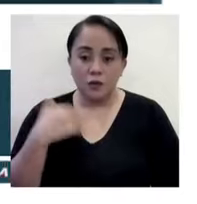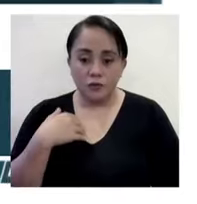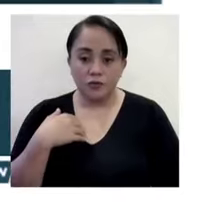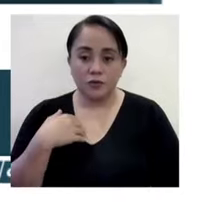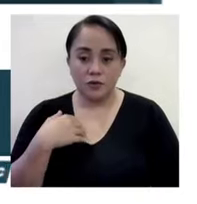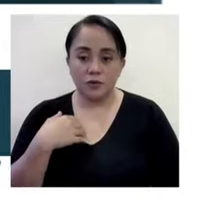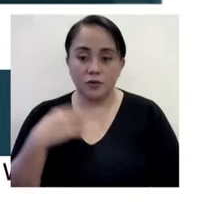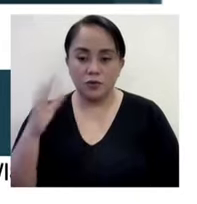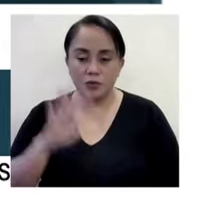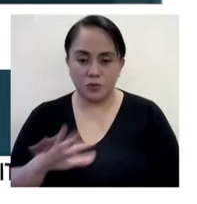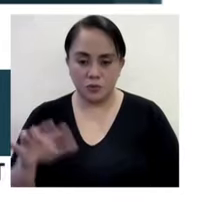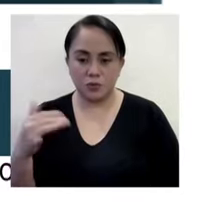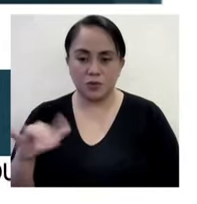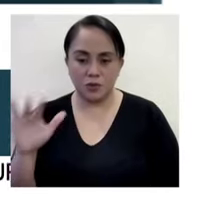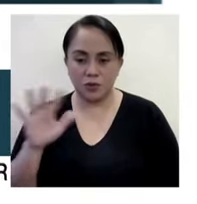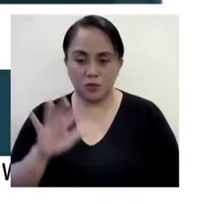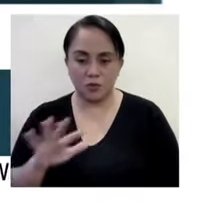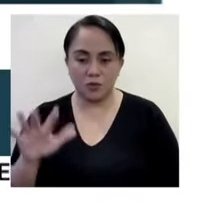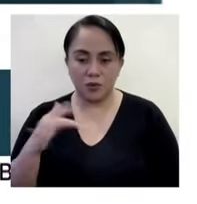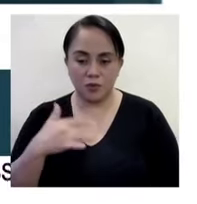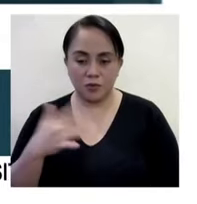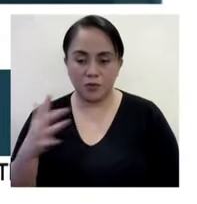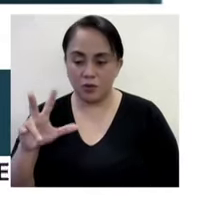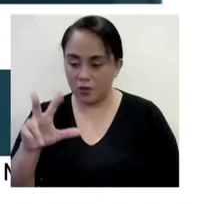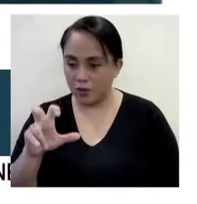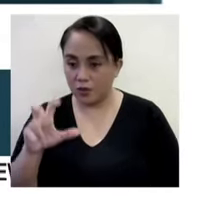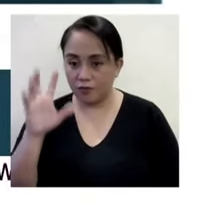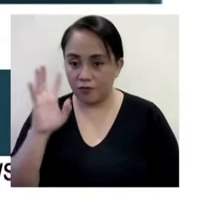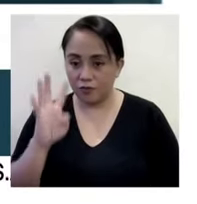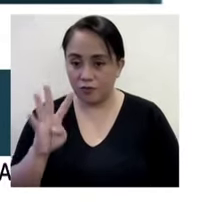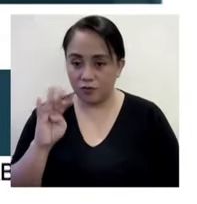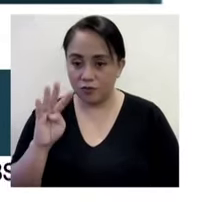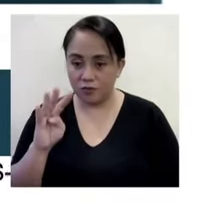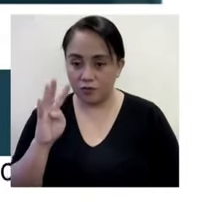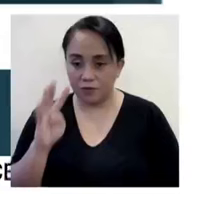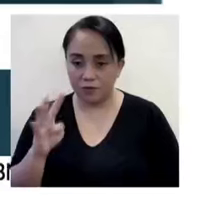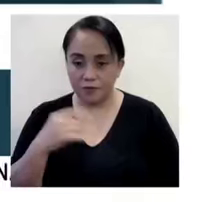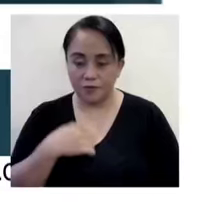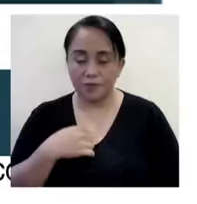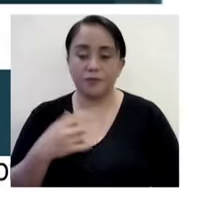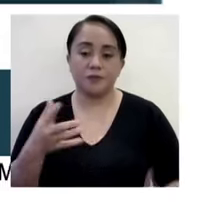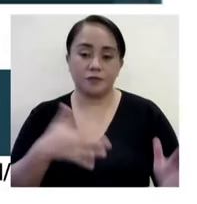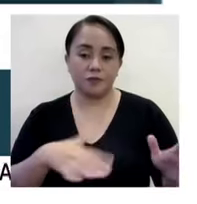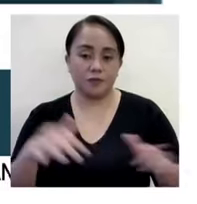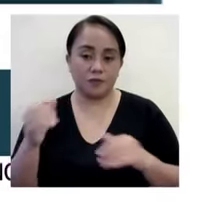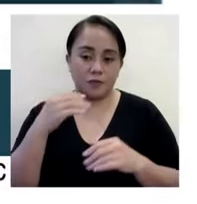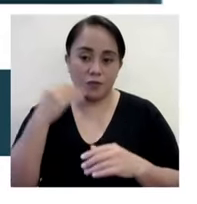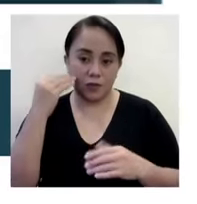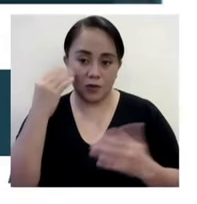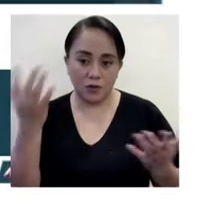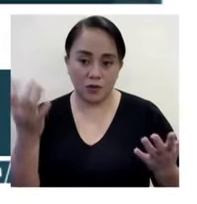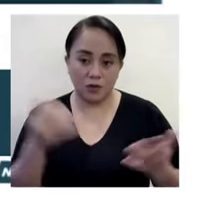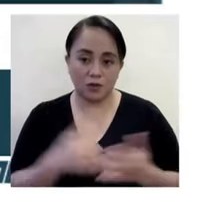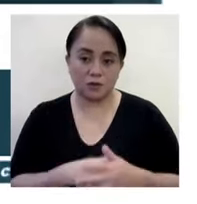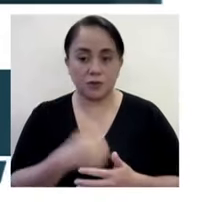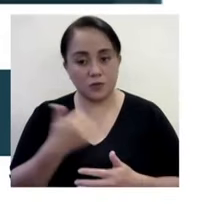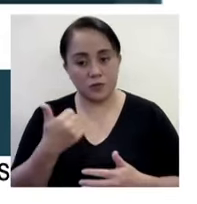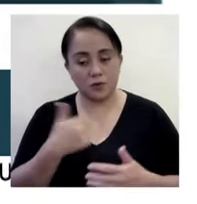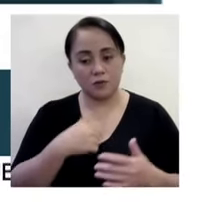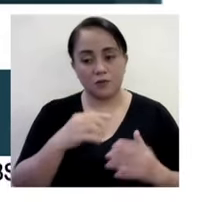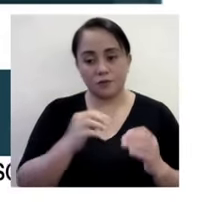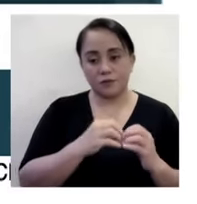There were already 314 thereabouts who came home from Israel. And now there's going to be 36 more.